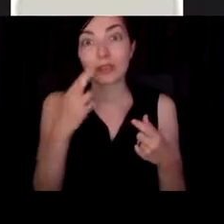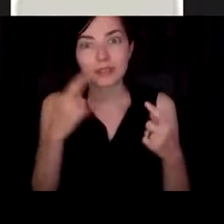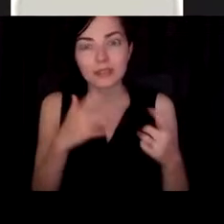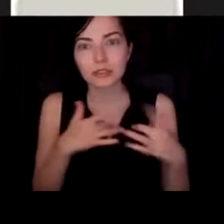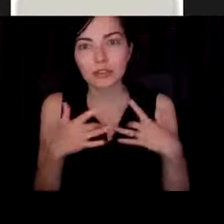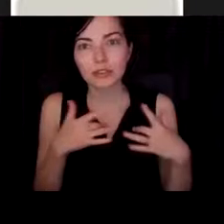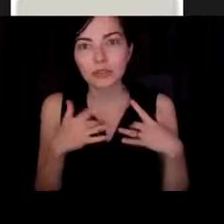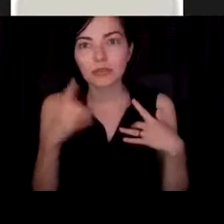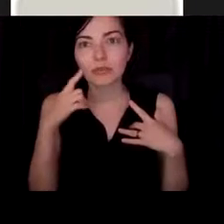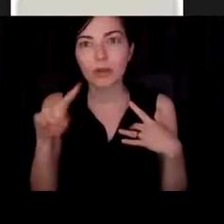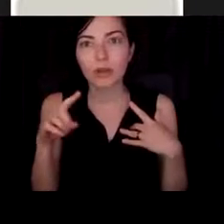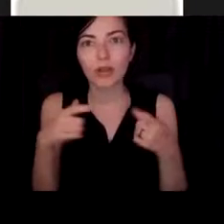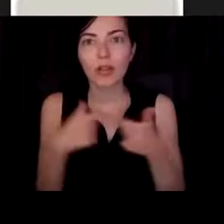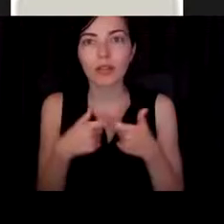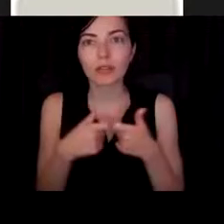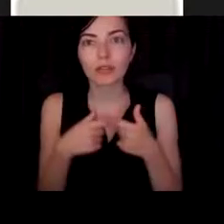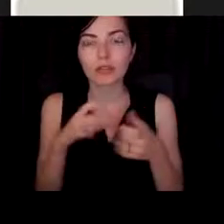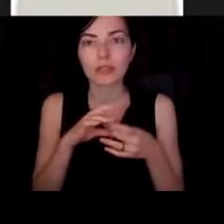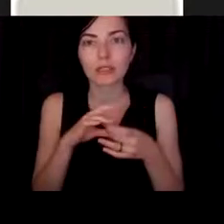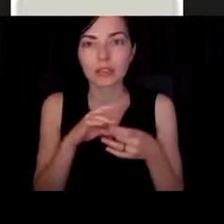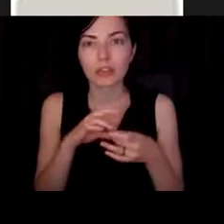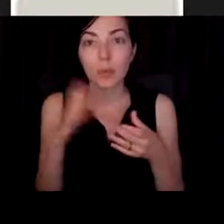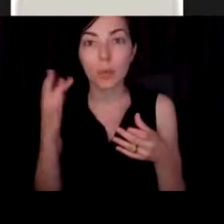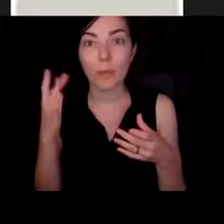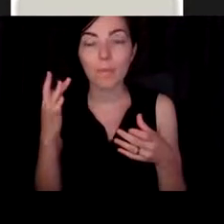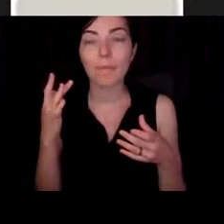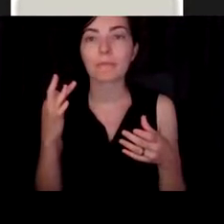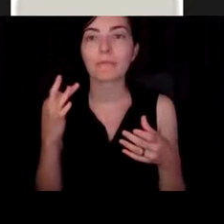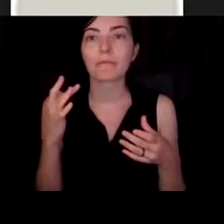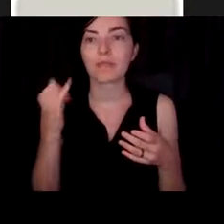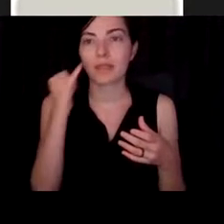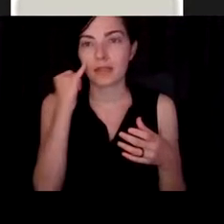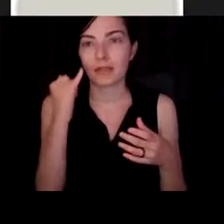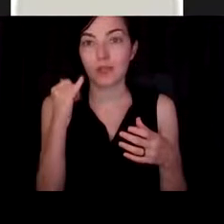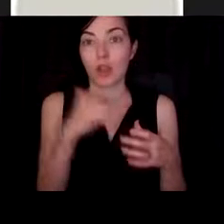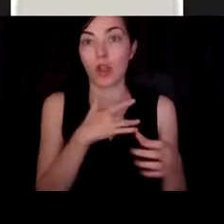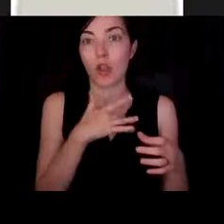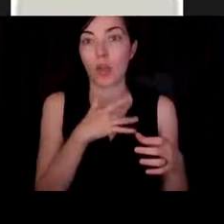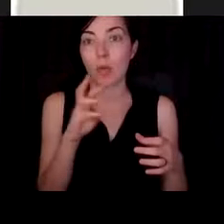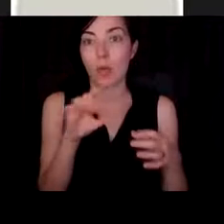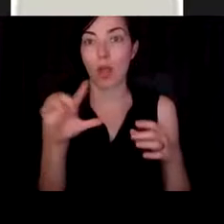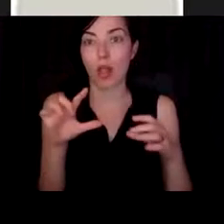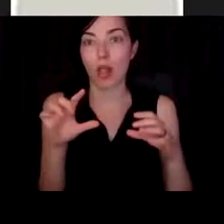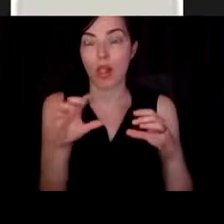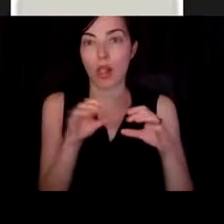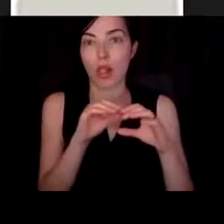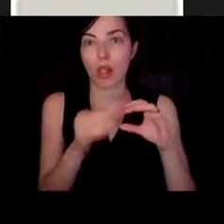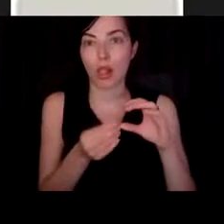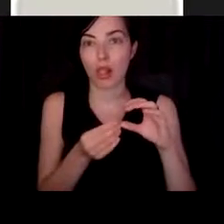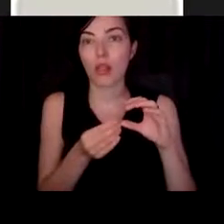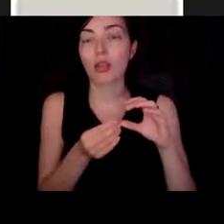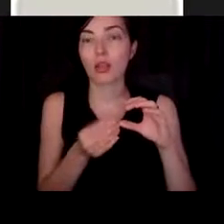is if you put in something that replaces part of a heart wall, the worst thing you can do is slow down